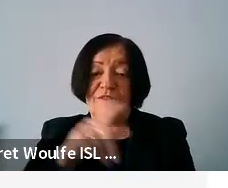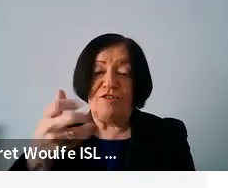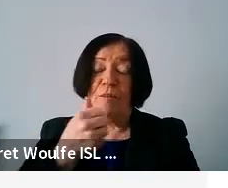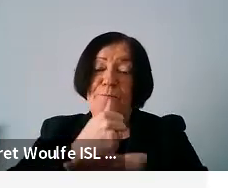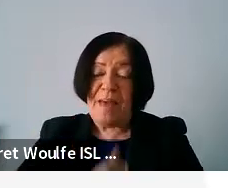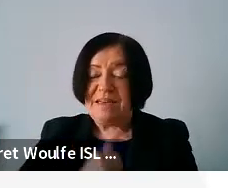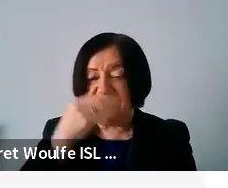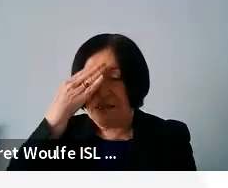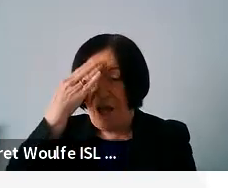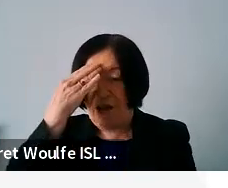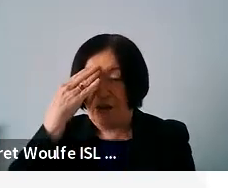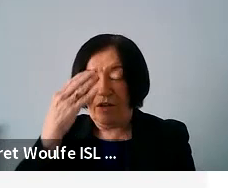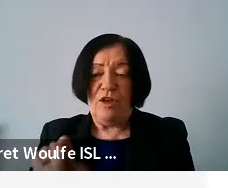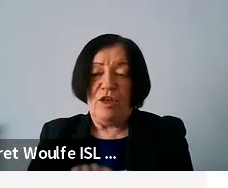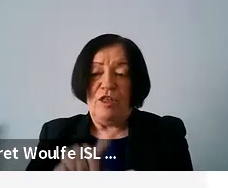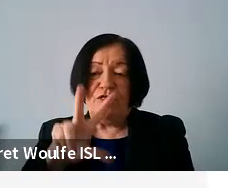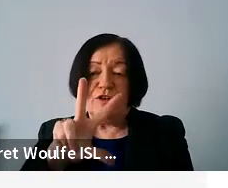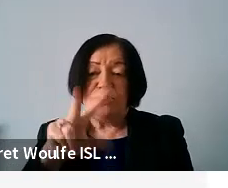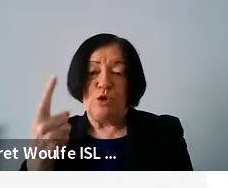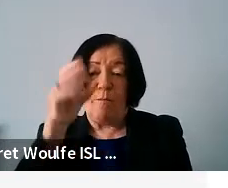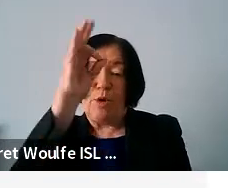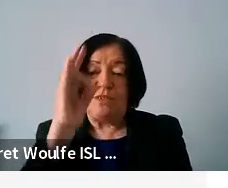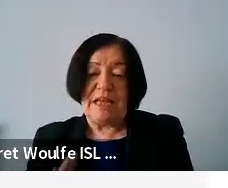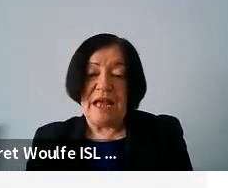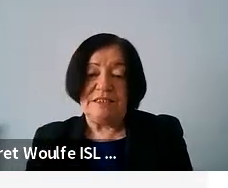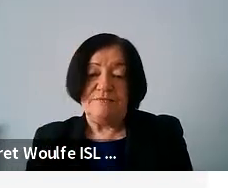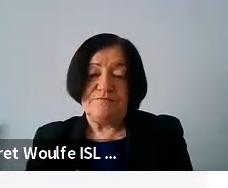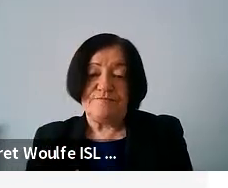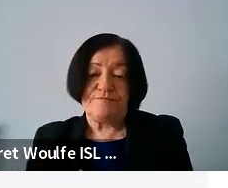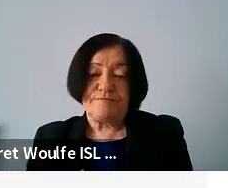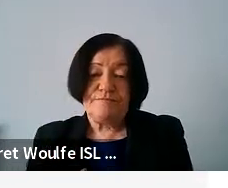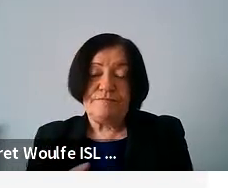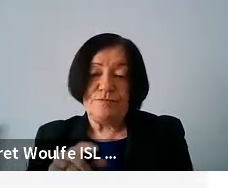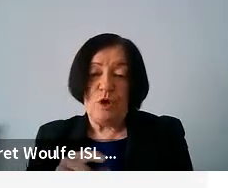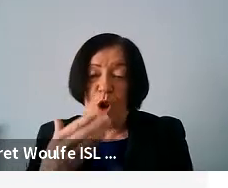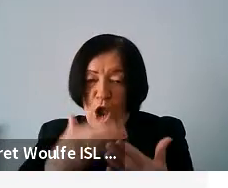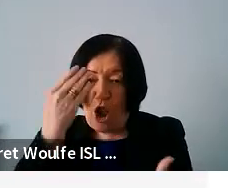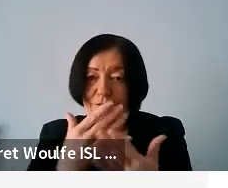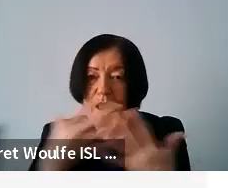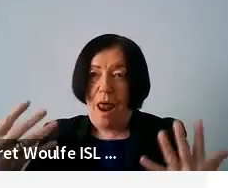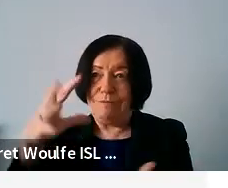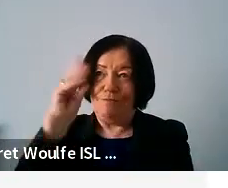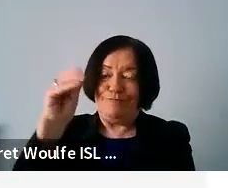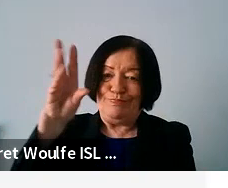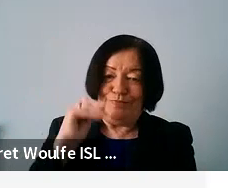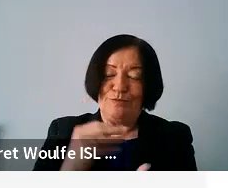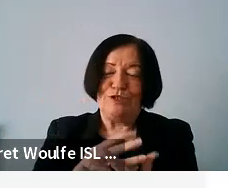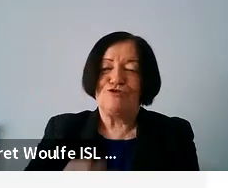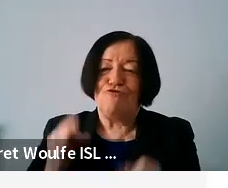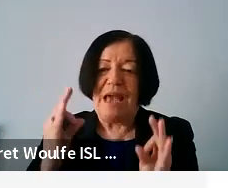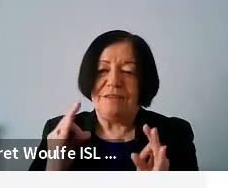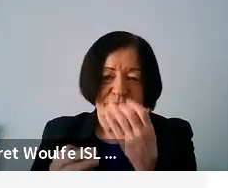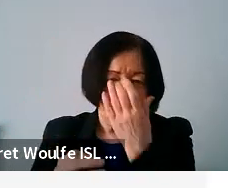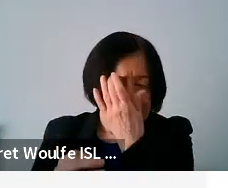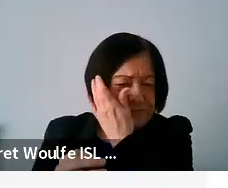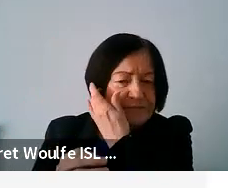knowledge and there's also 31 who um is going to learn a lot i guess today and which is great as well